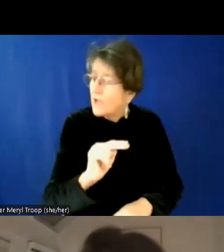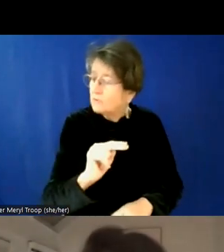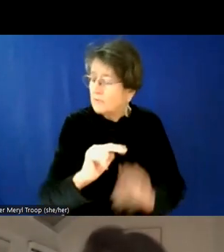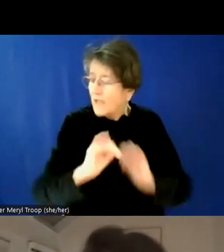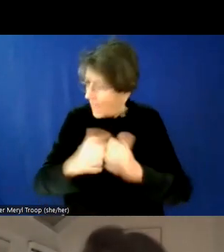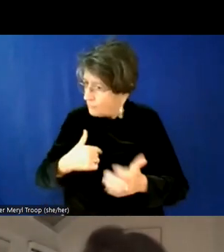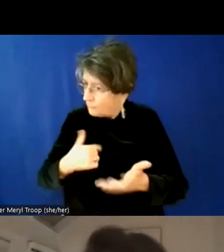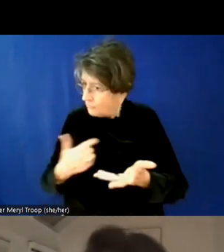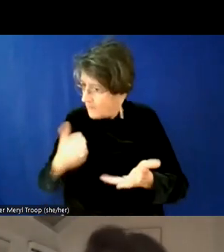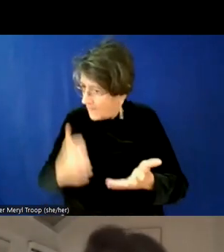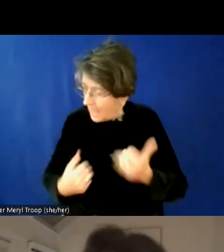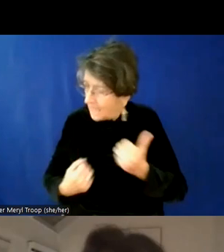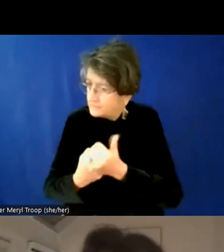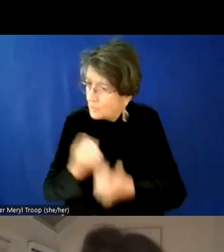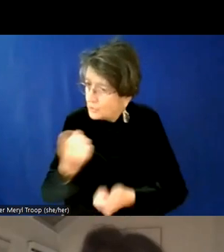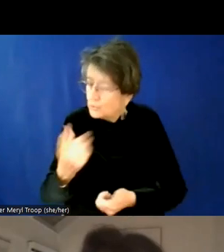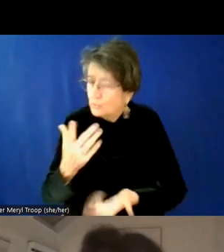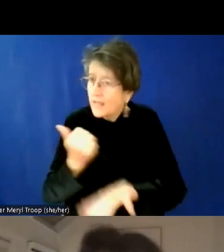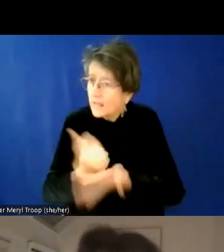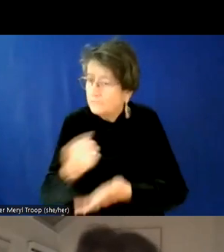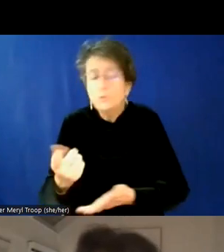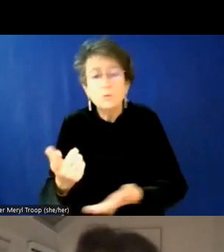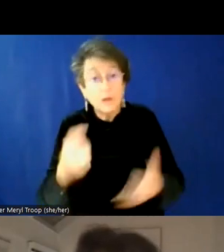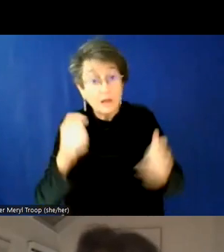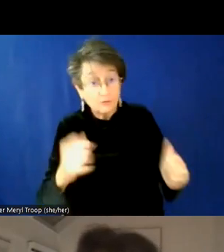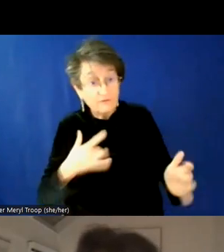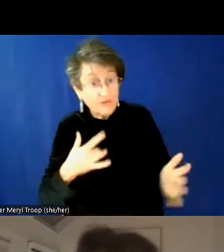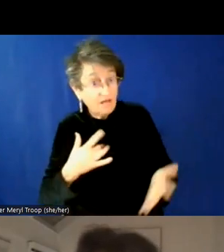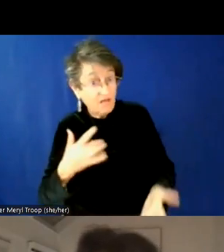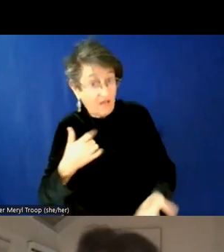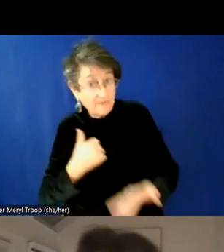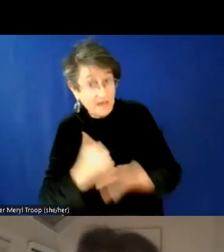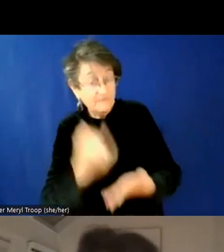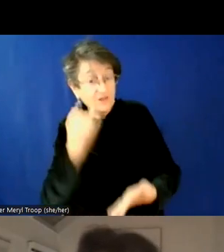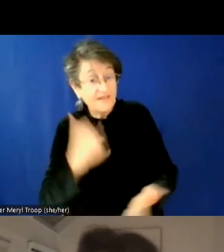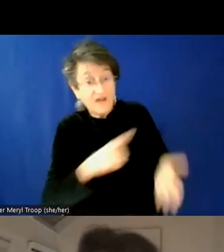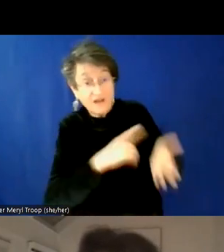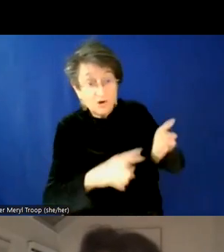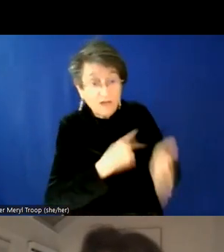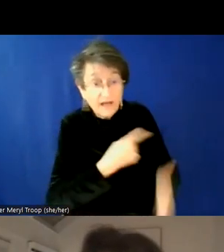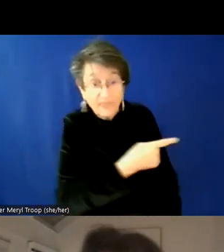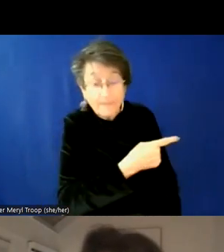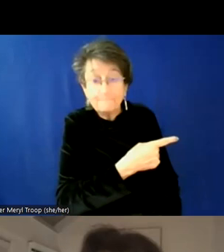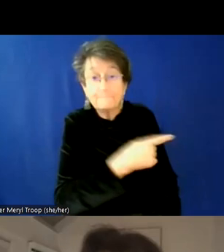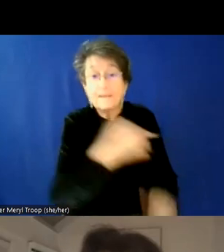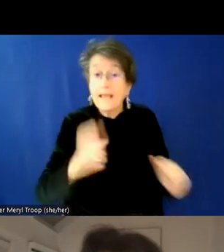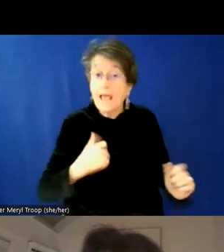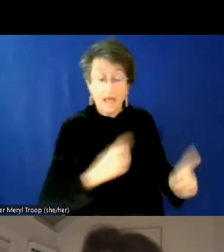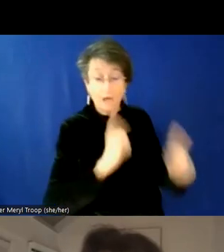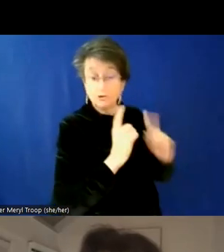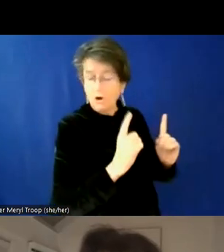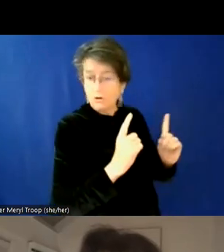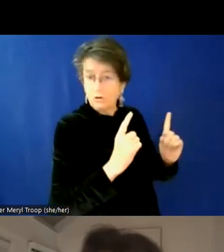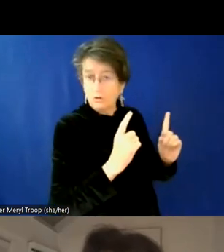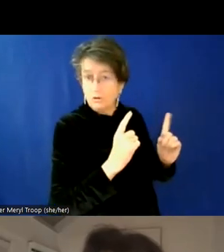Does it feel helpful for me to correct them? You know, can I have a conversation with them on your behalf? Um, you know,